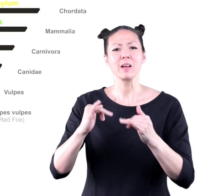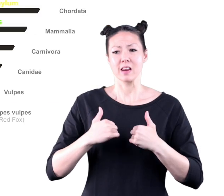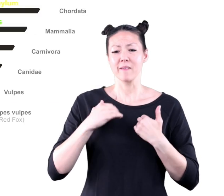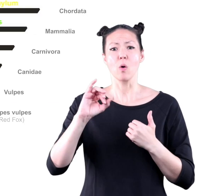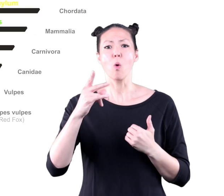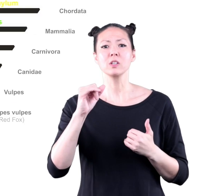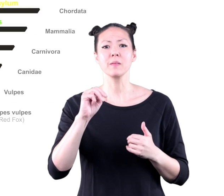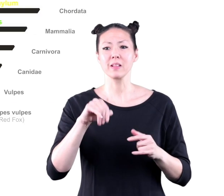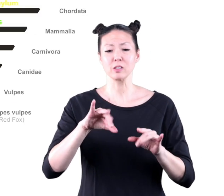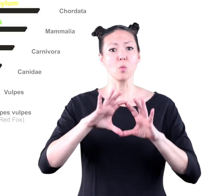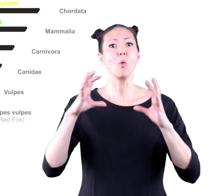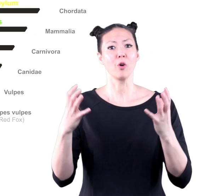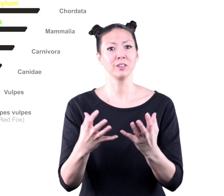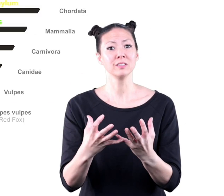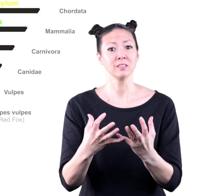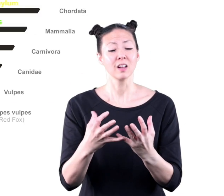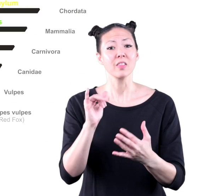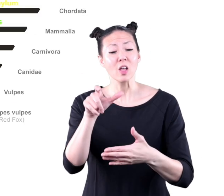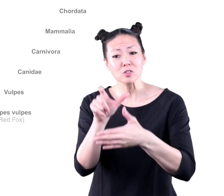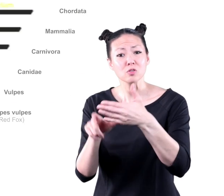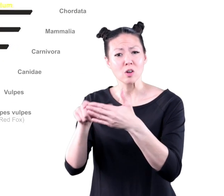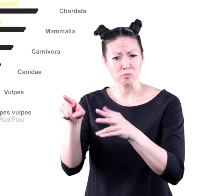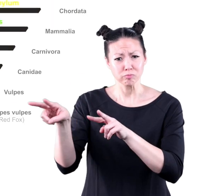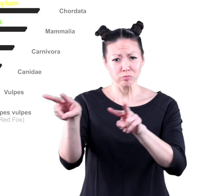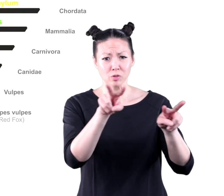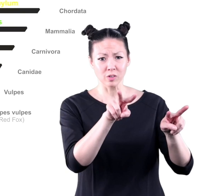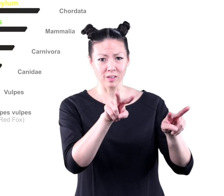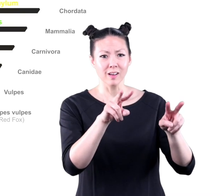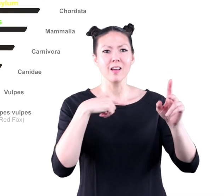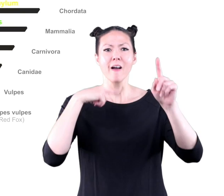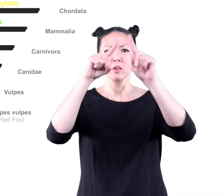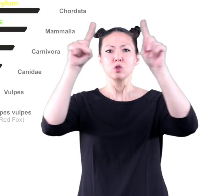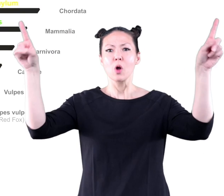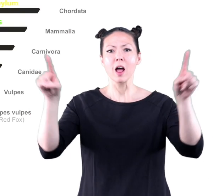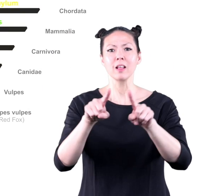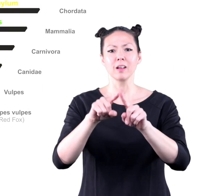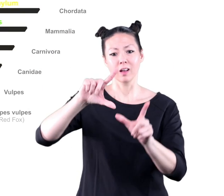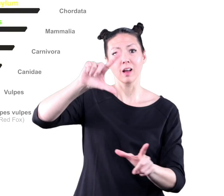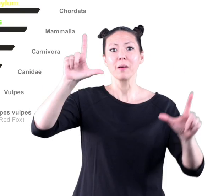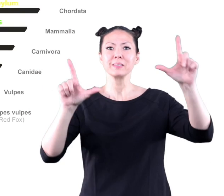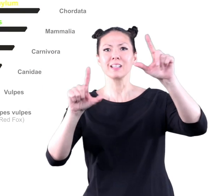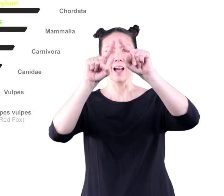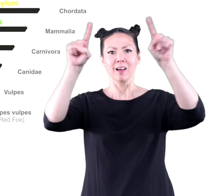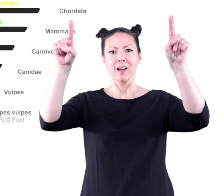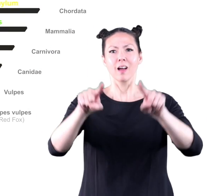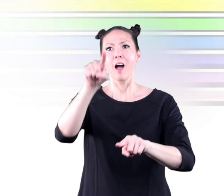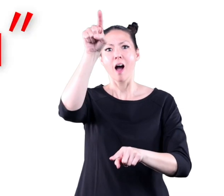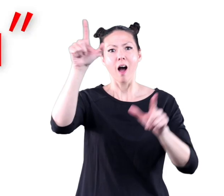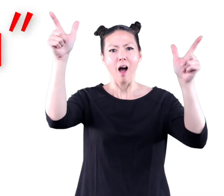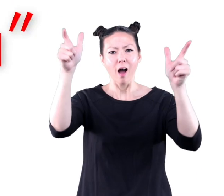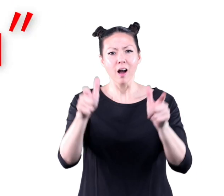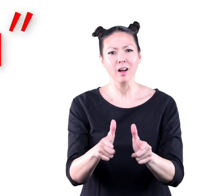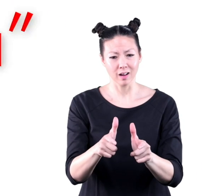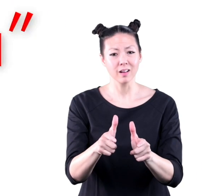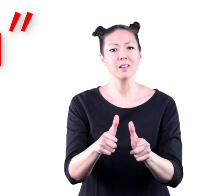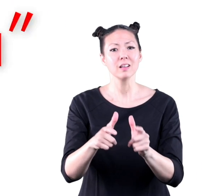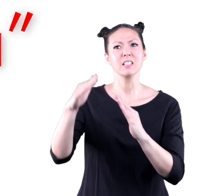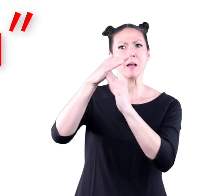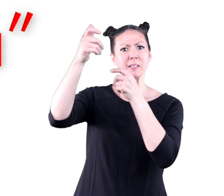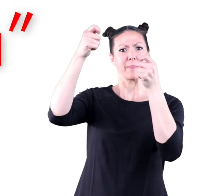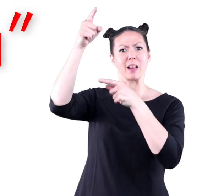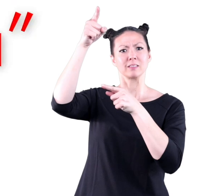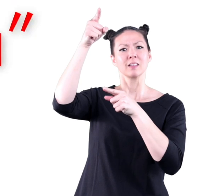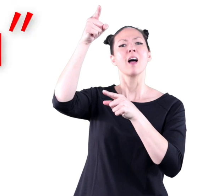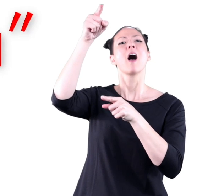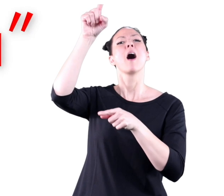name all the organisms in the world the charts look like an upside down triangle the domain level at the